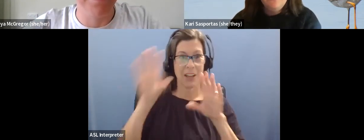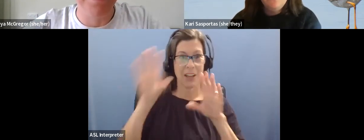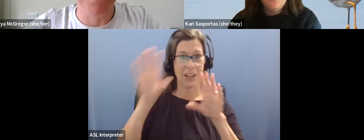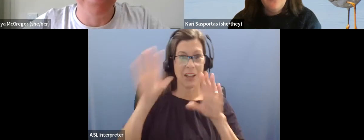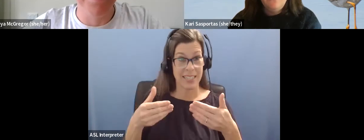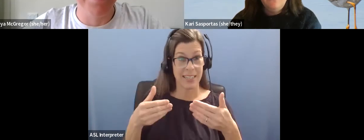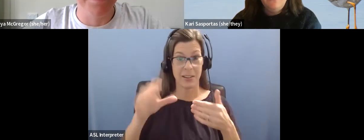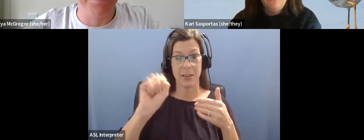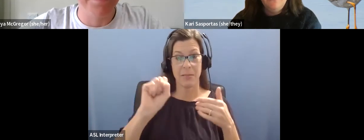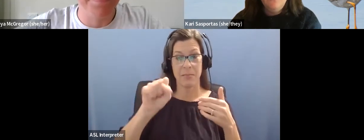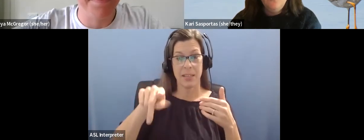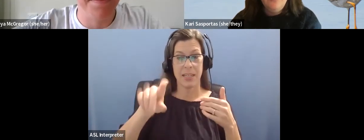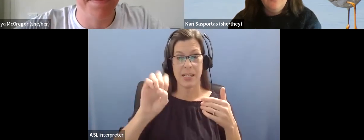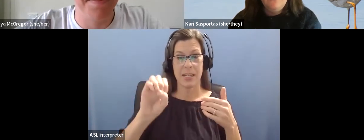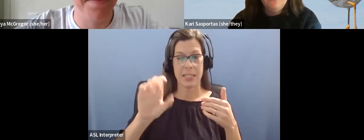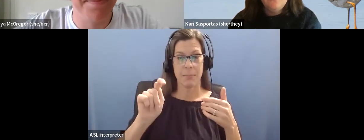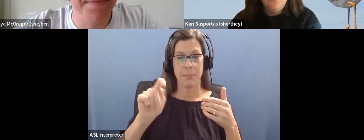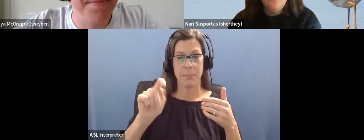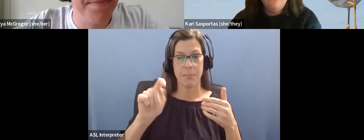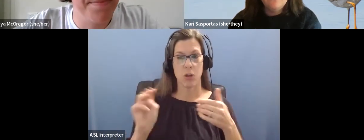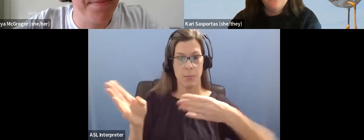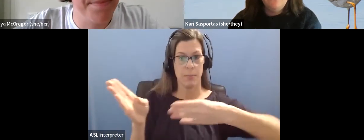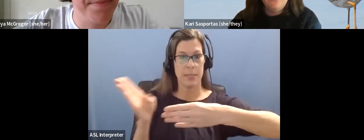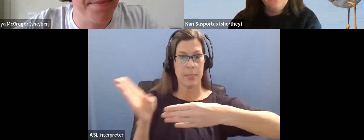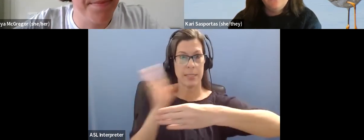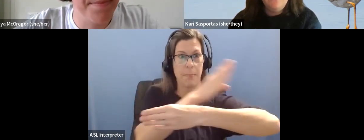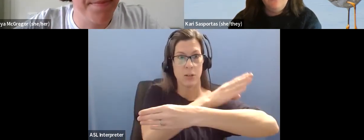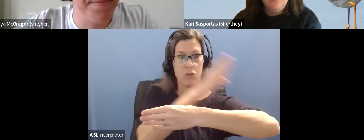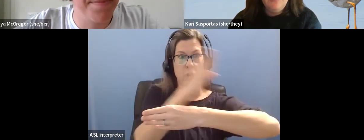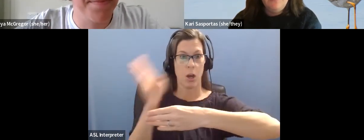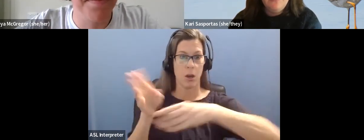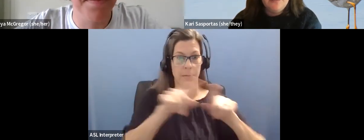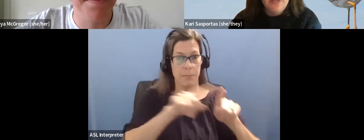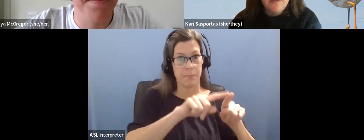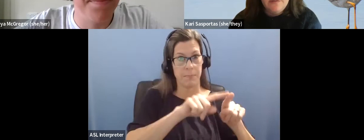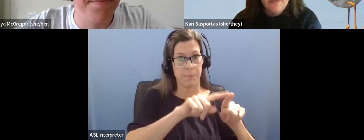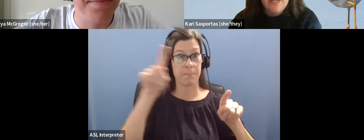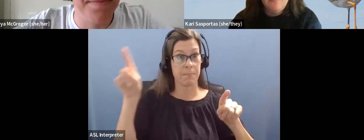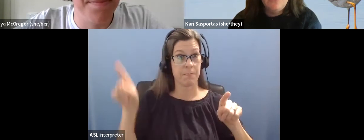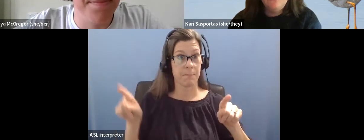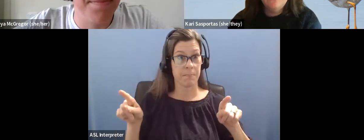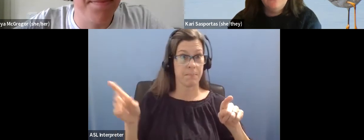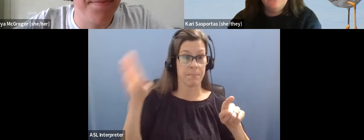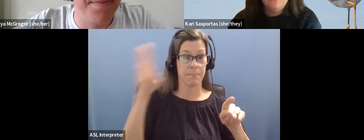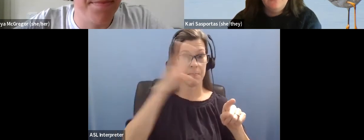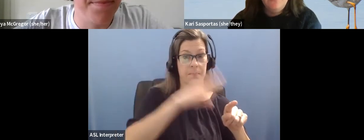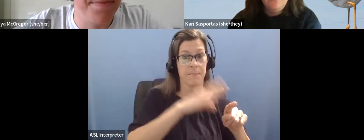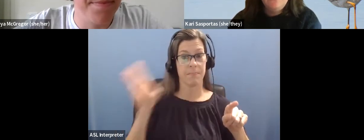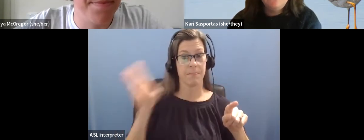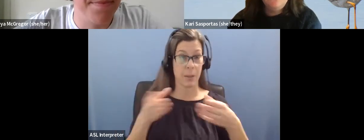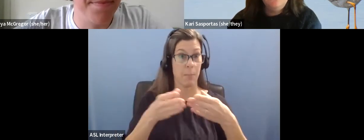It's, it's broad. Um, we, there's no one version of autism and it's, as I mentioned earlier